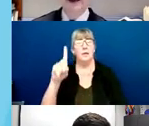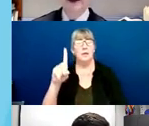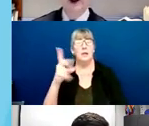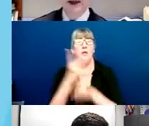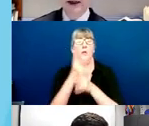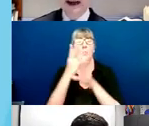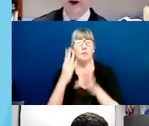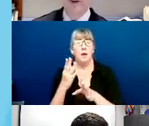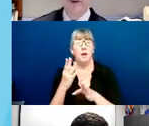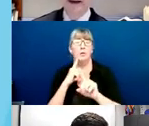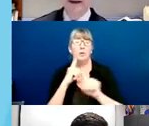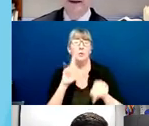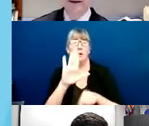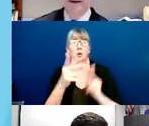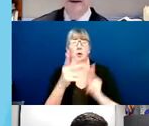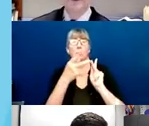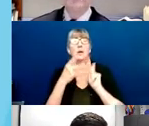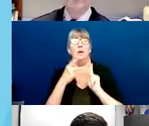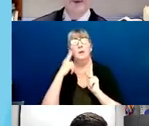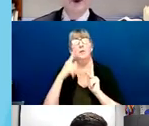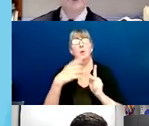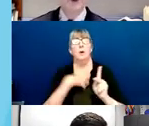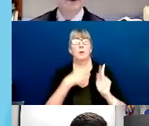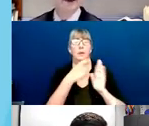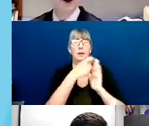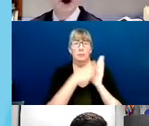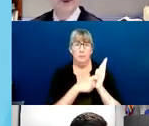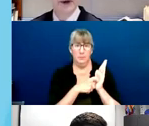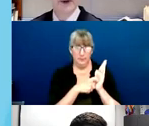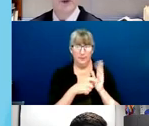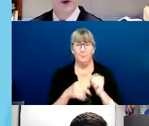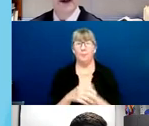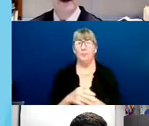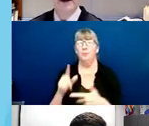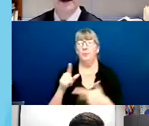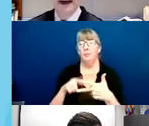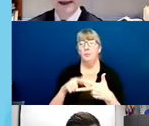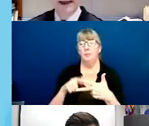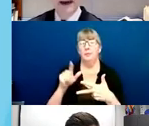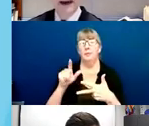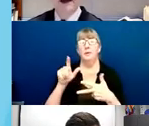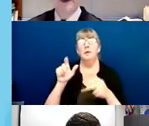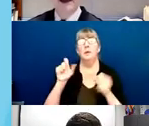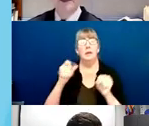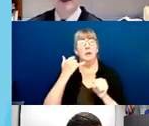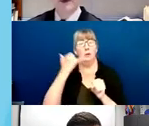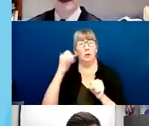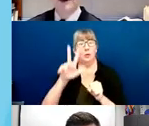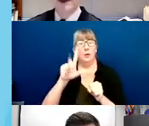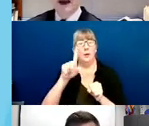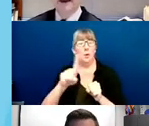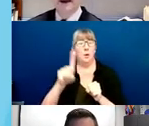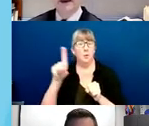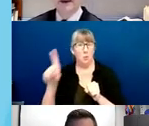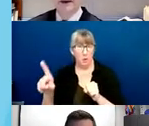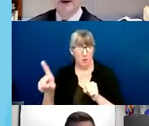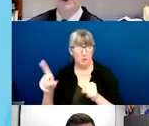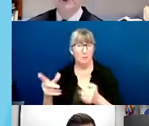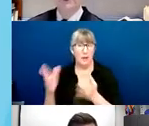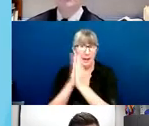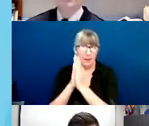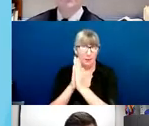your location to take your complaint. Members of the public can call 311 and ask to make a complaint about police misconduct.